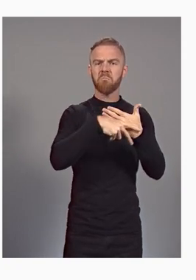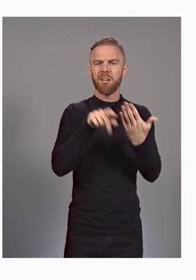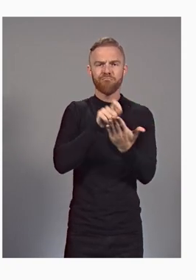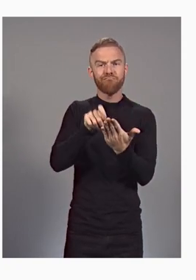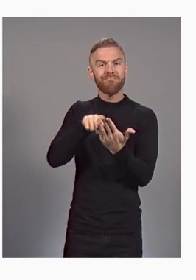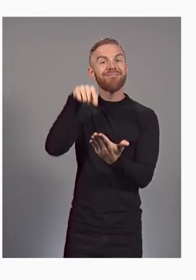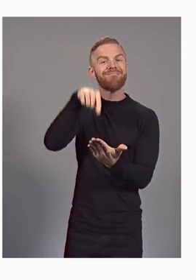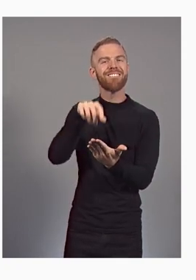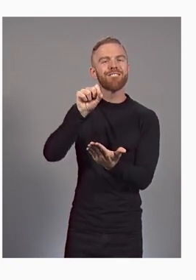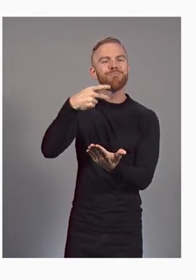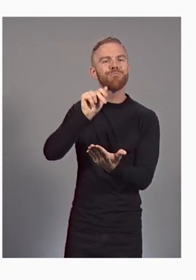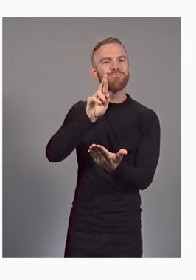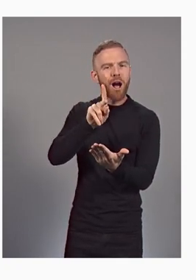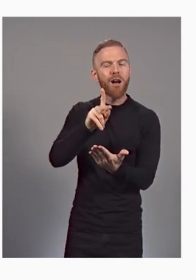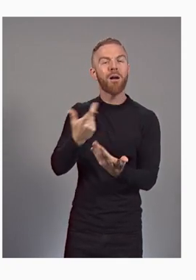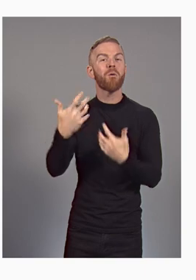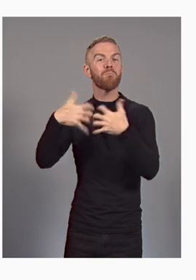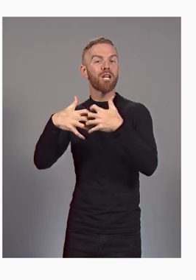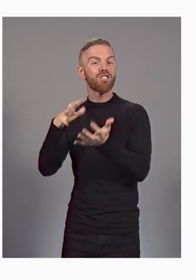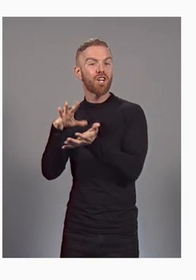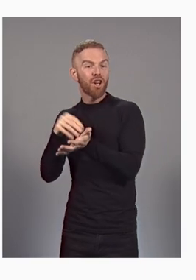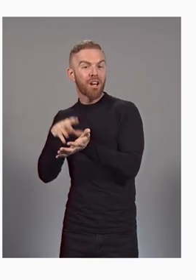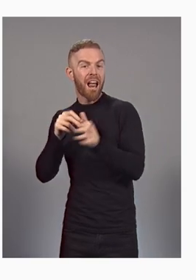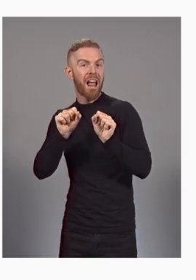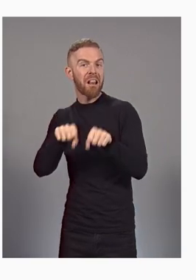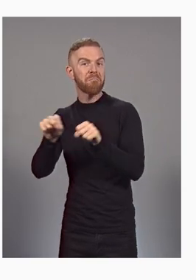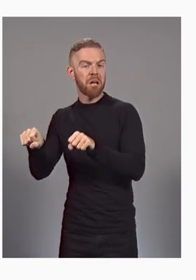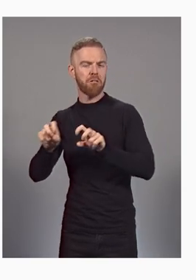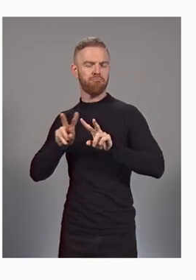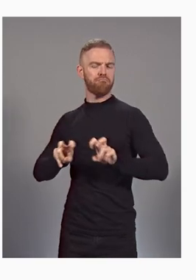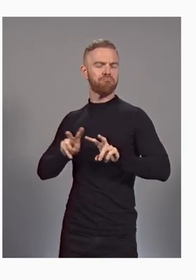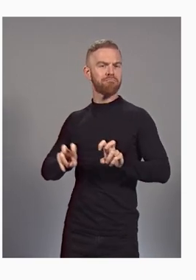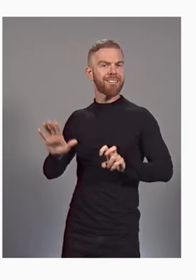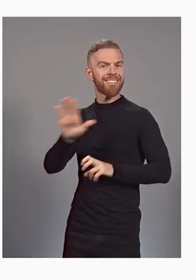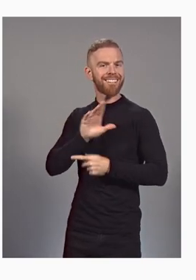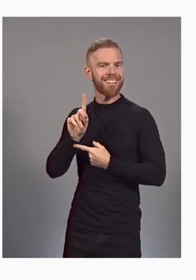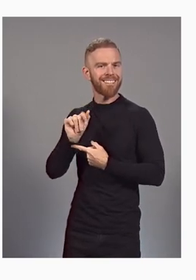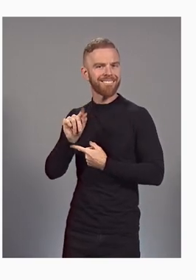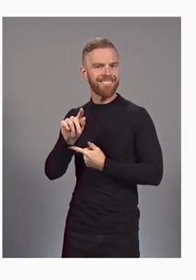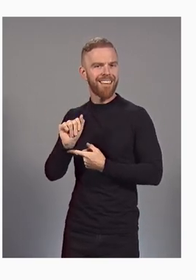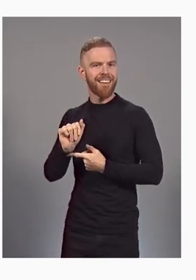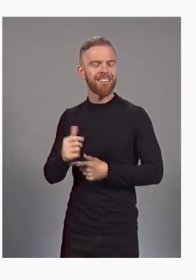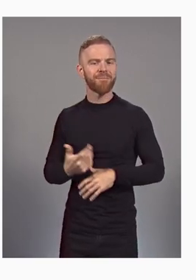and built-in machine learning capabilities to analyze the data.